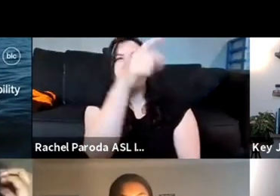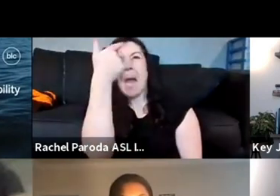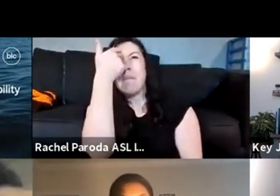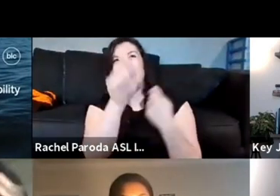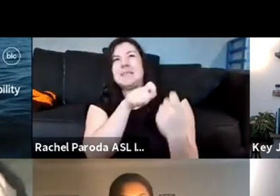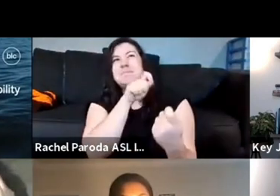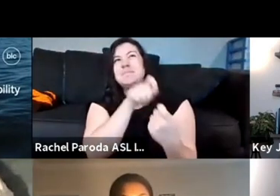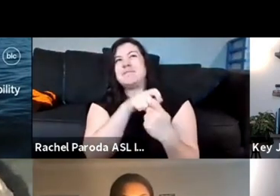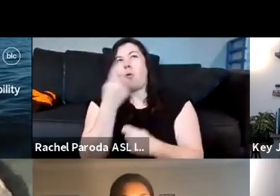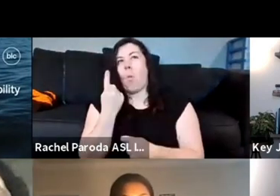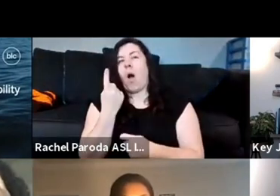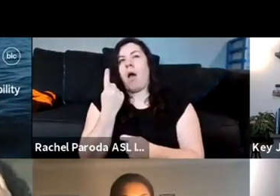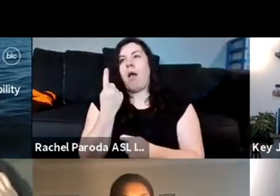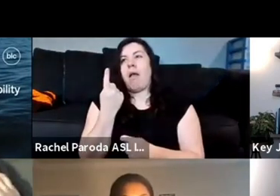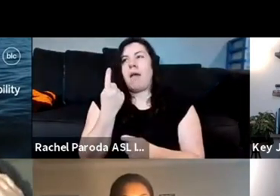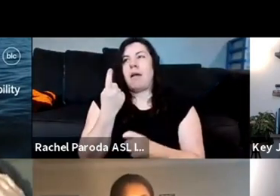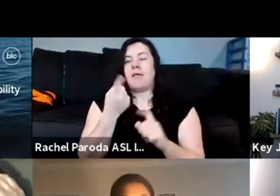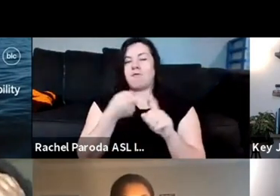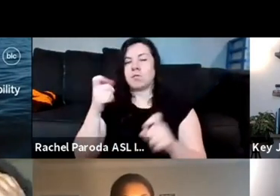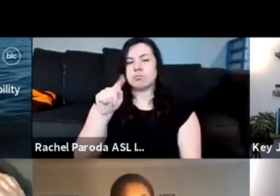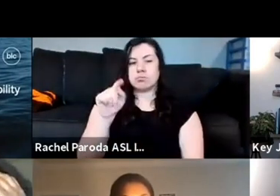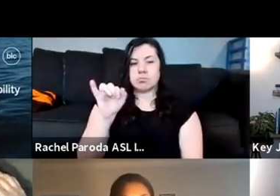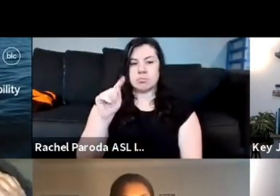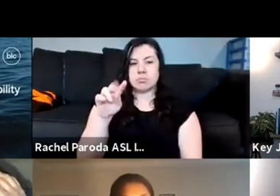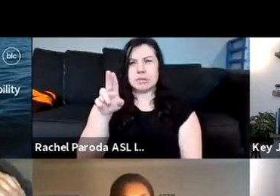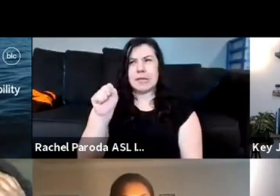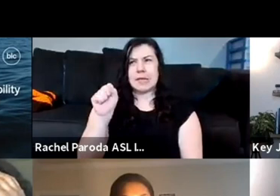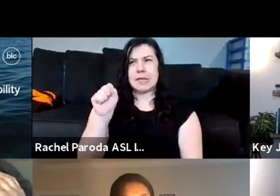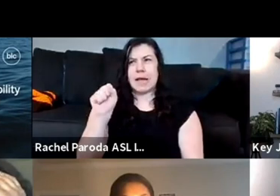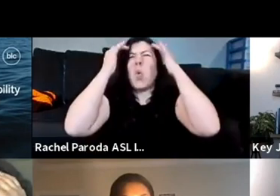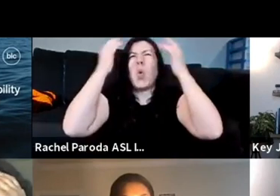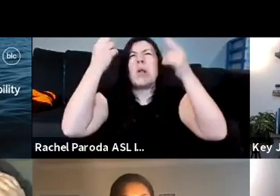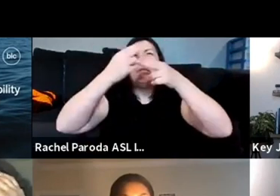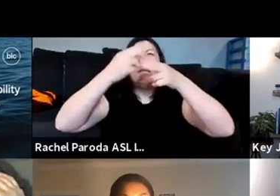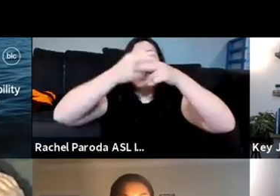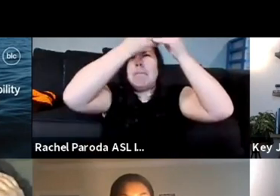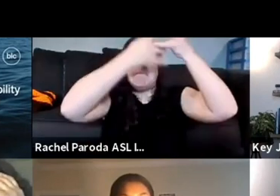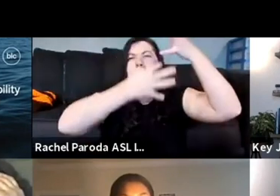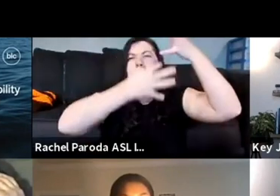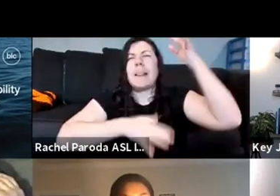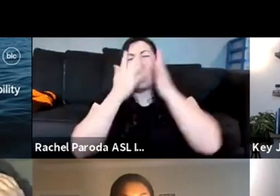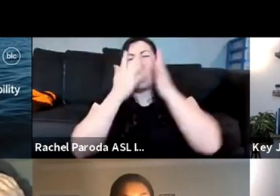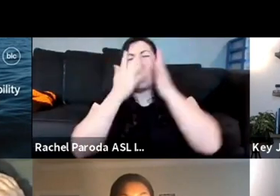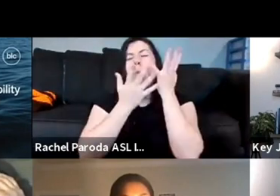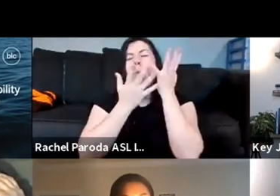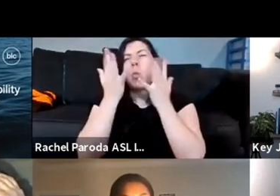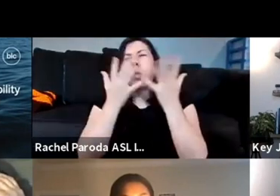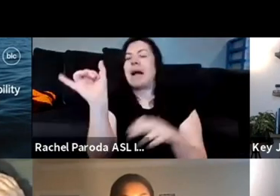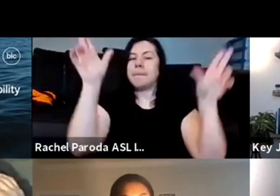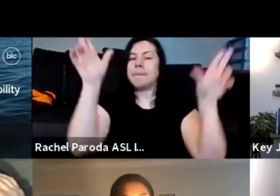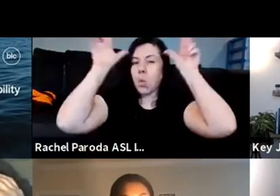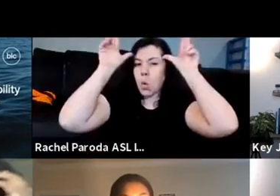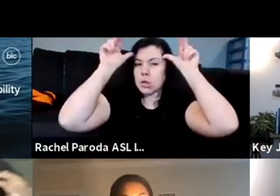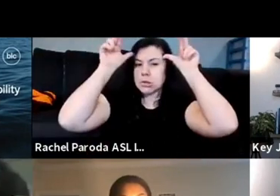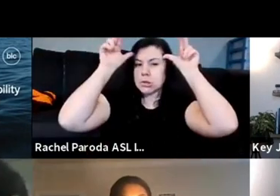of um uh oh gosh all the titles are jumbling he has um an equestrian portrait of george